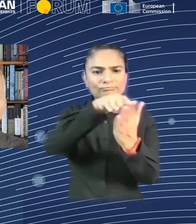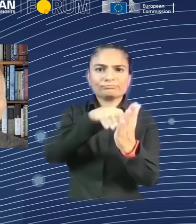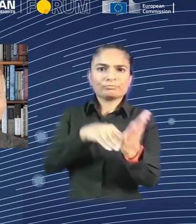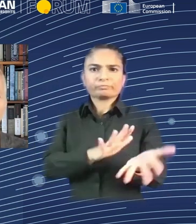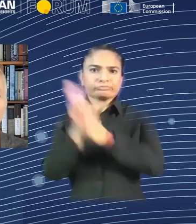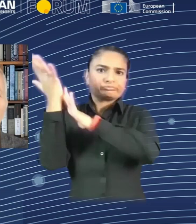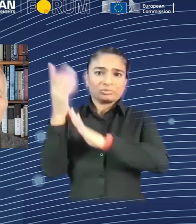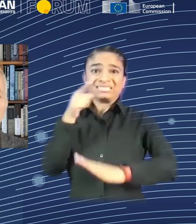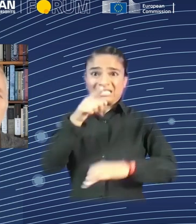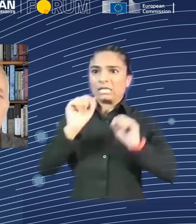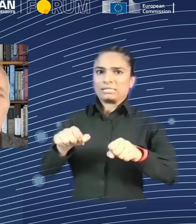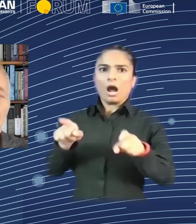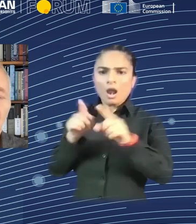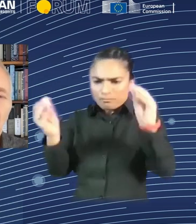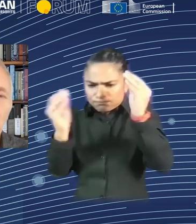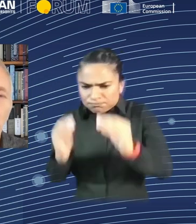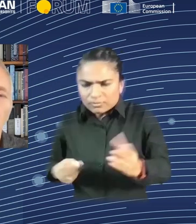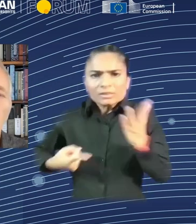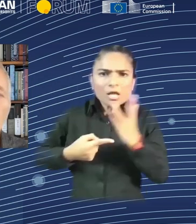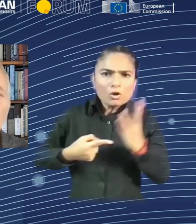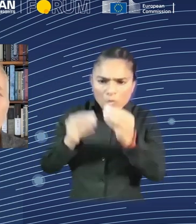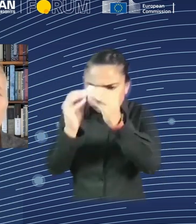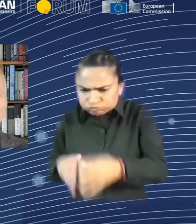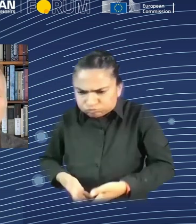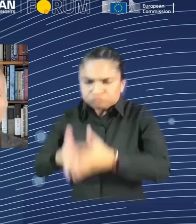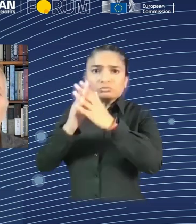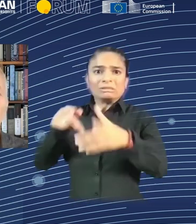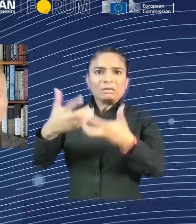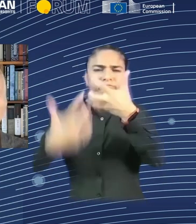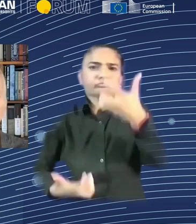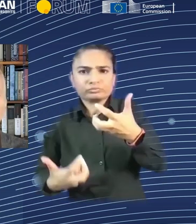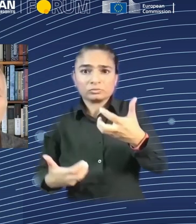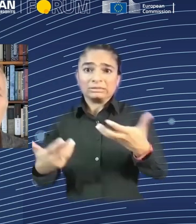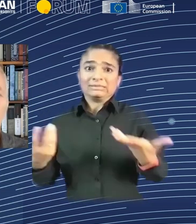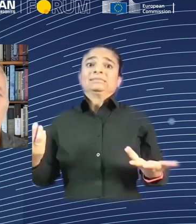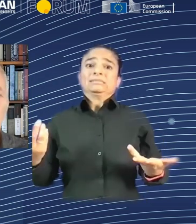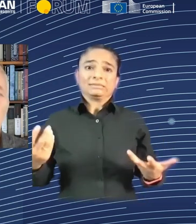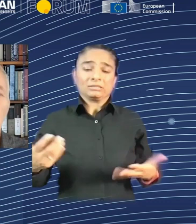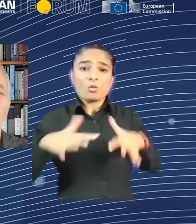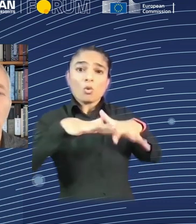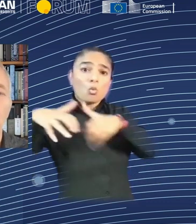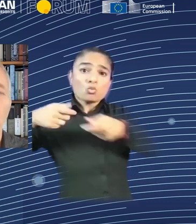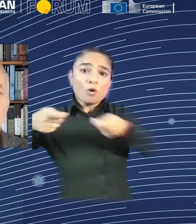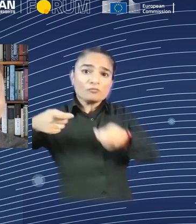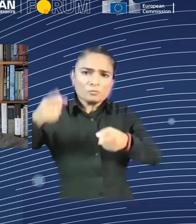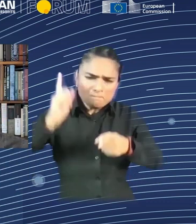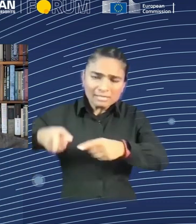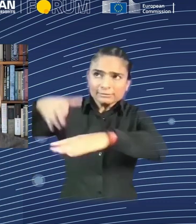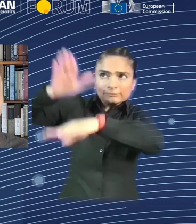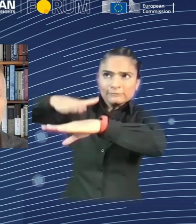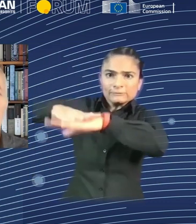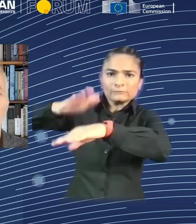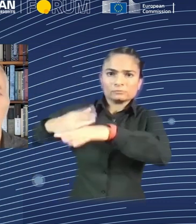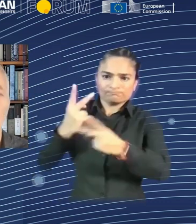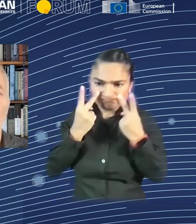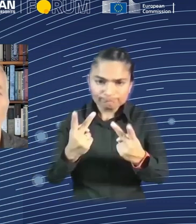regulating current harms. The alignment problem we're sure to face is one of unintended consequences, in which we give the machine an objective